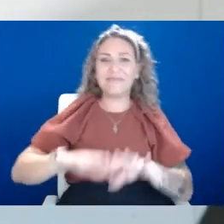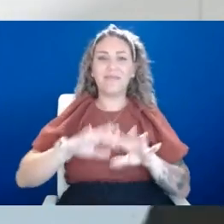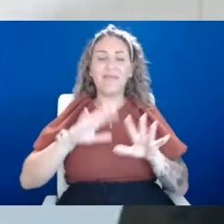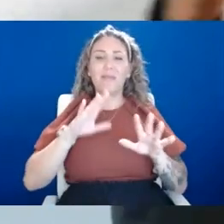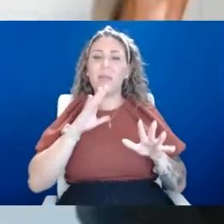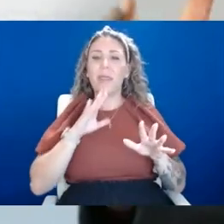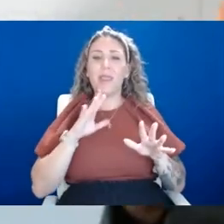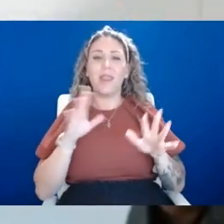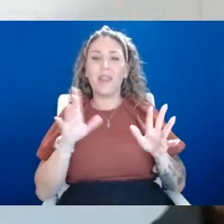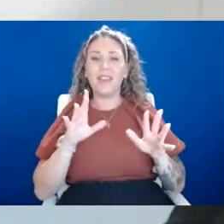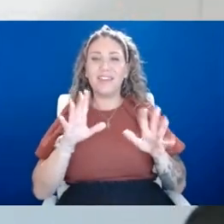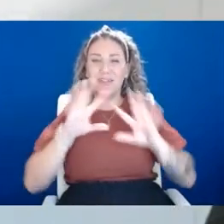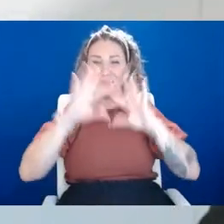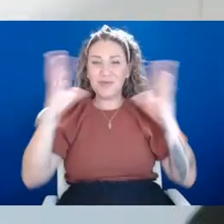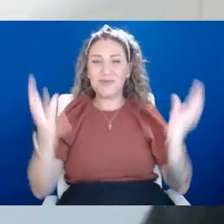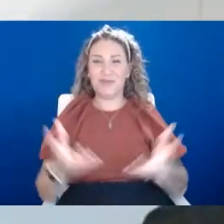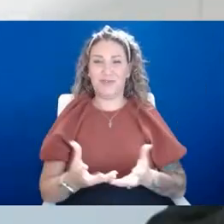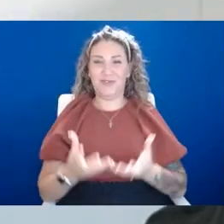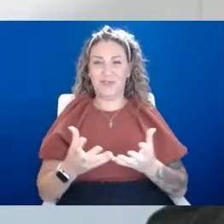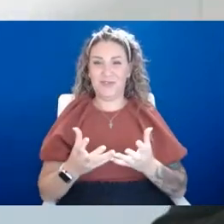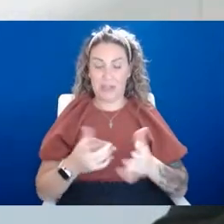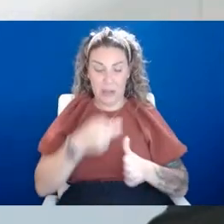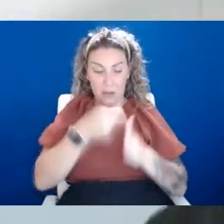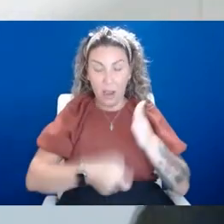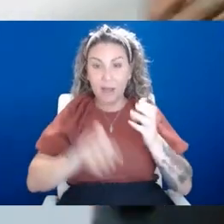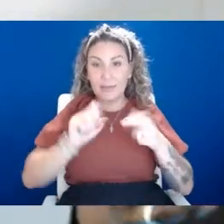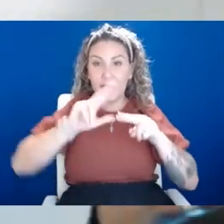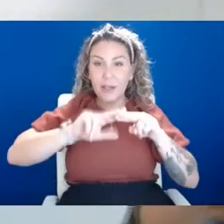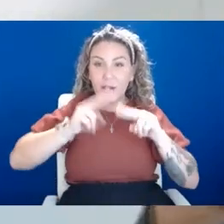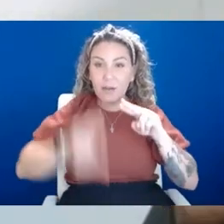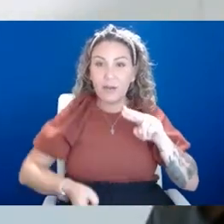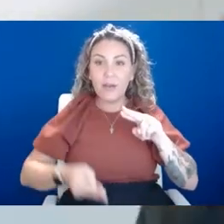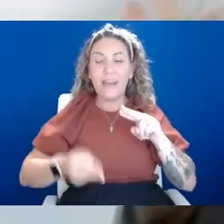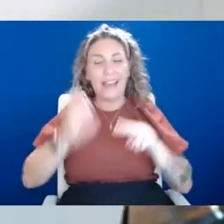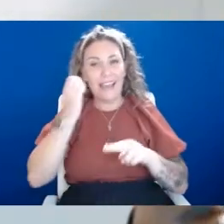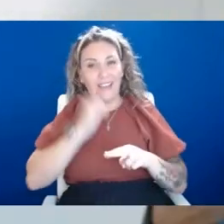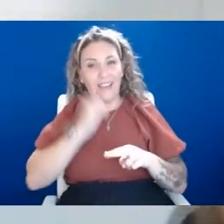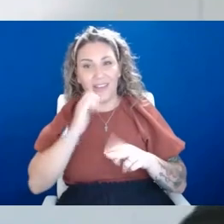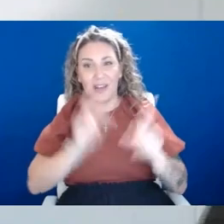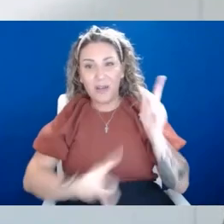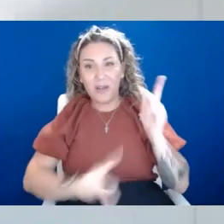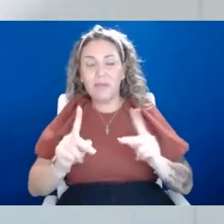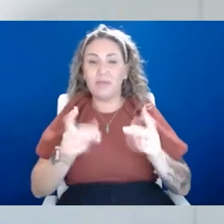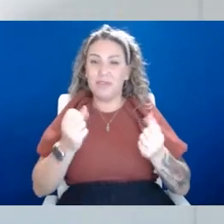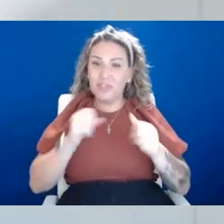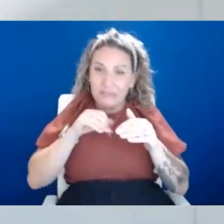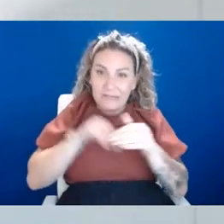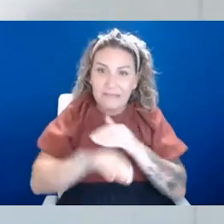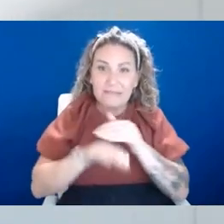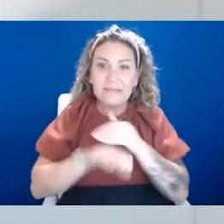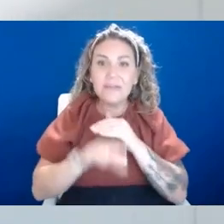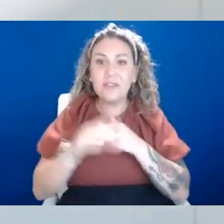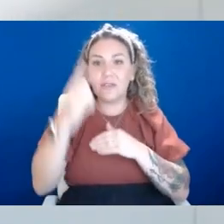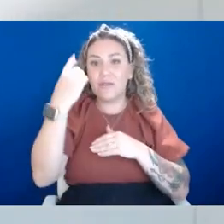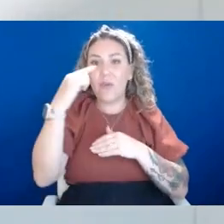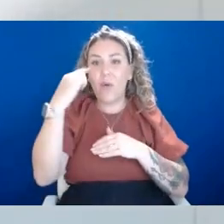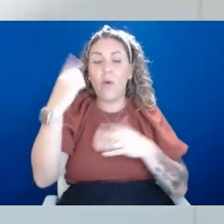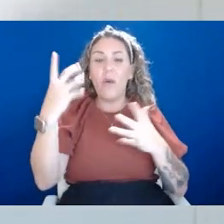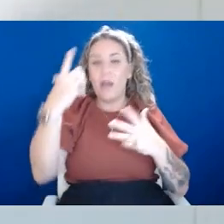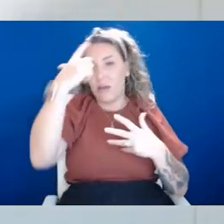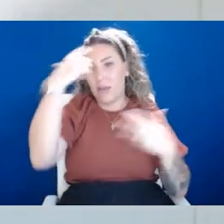you know, like universal so that costs can go down for day-to-day people that are trying to get access to, uh, mental health services.